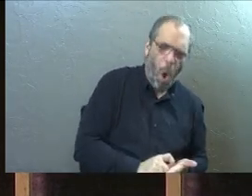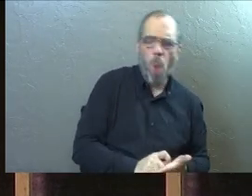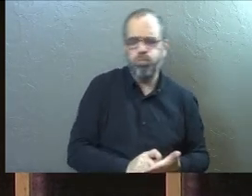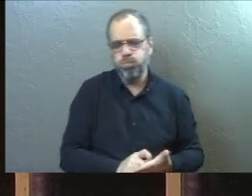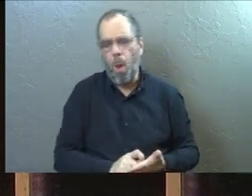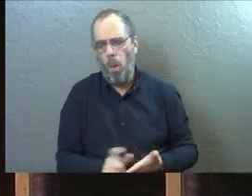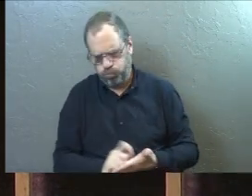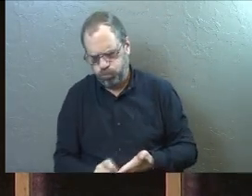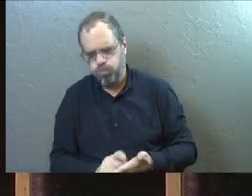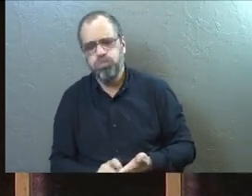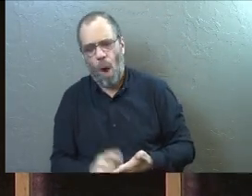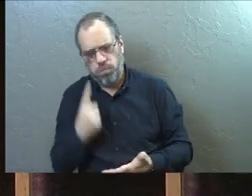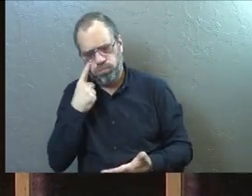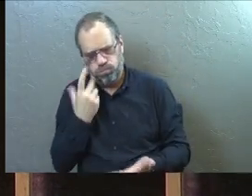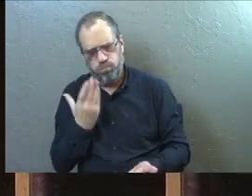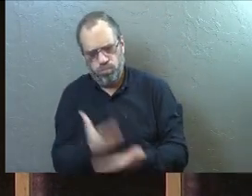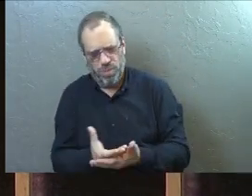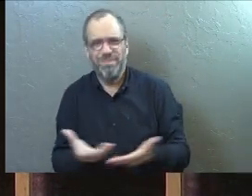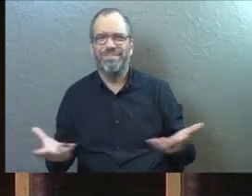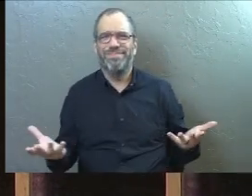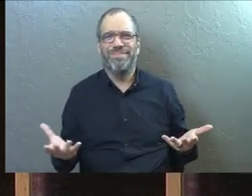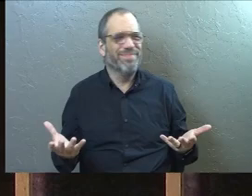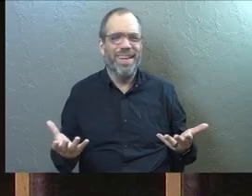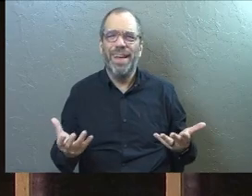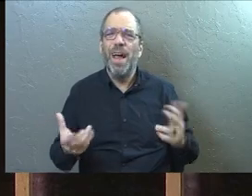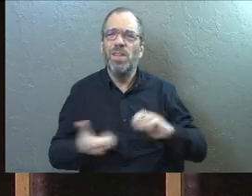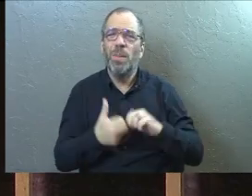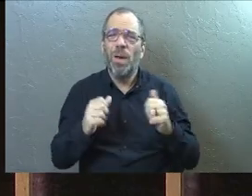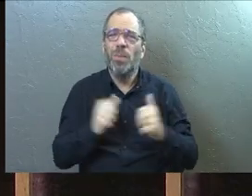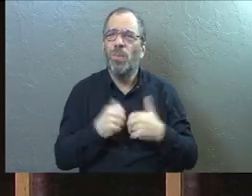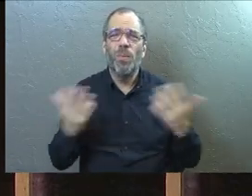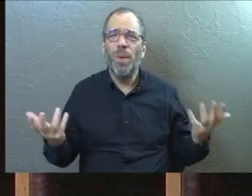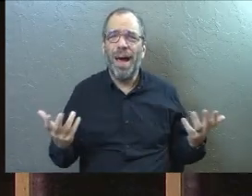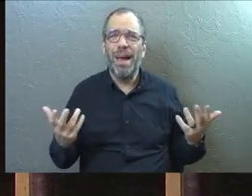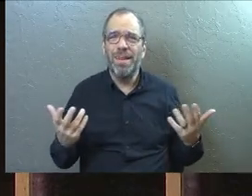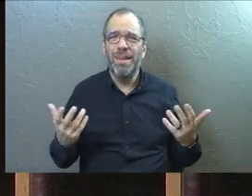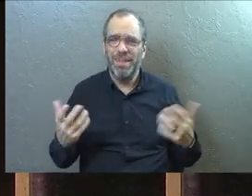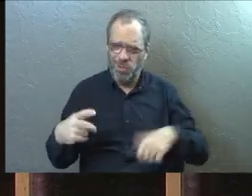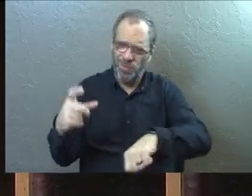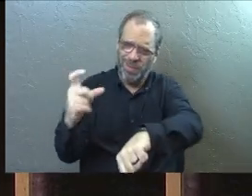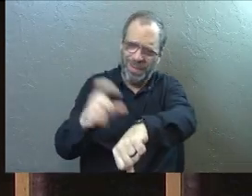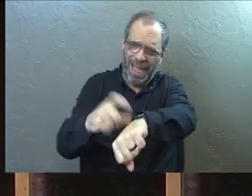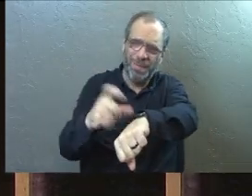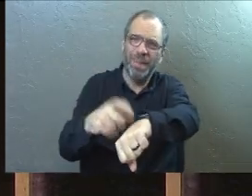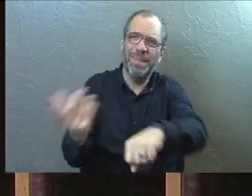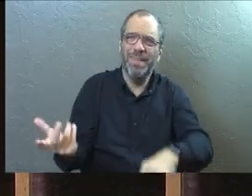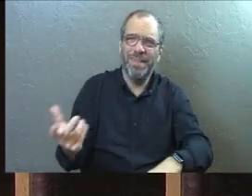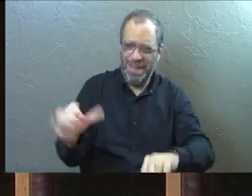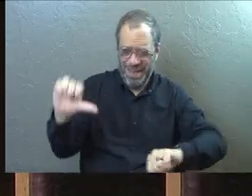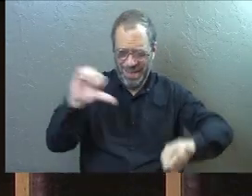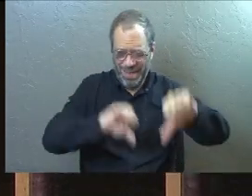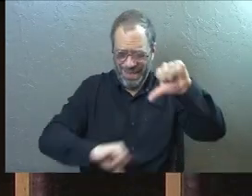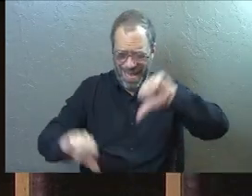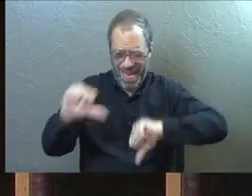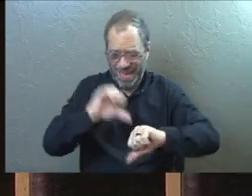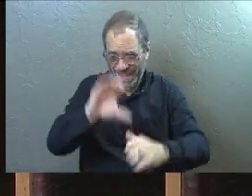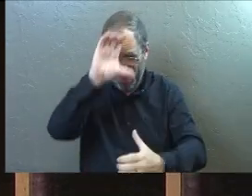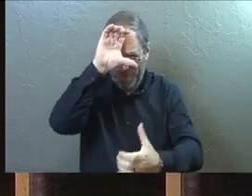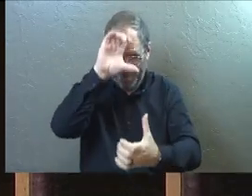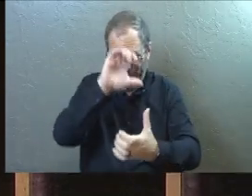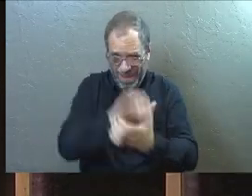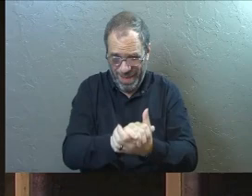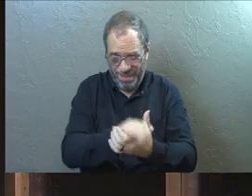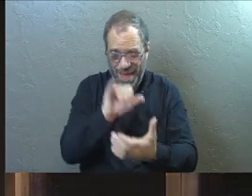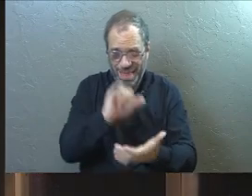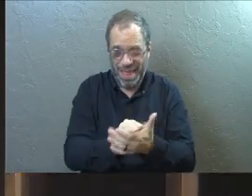agree that it's real. We've got proof and all that kind of stuff. The problem with that is timing. Scientists can only believe